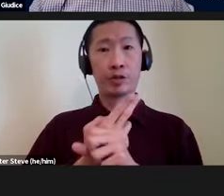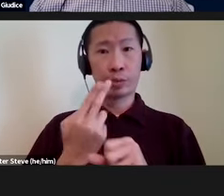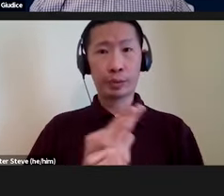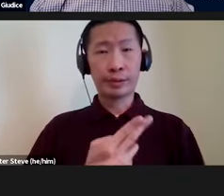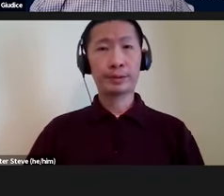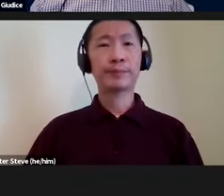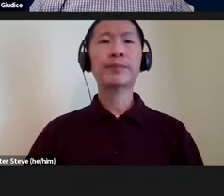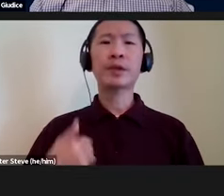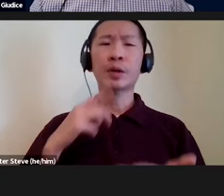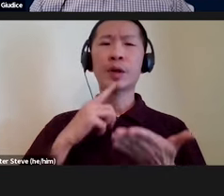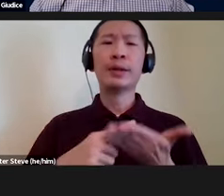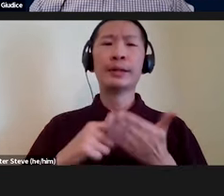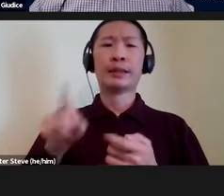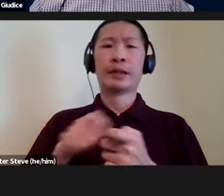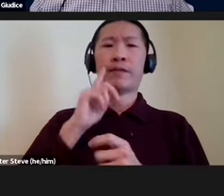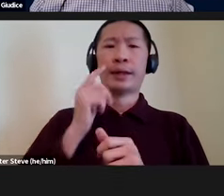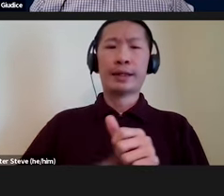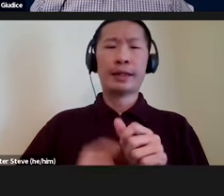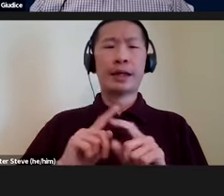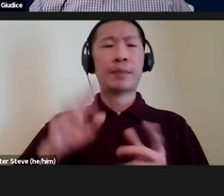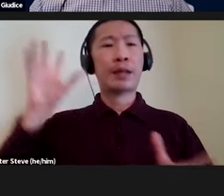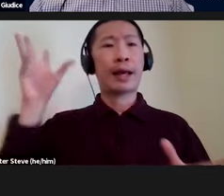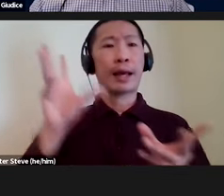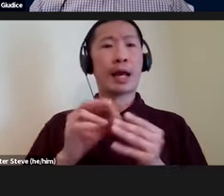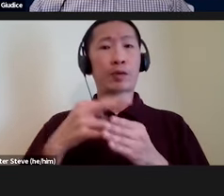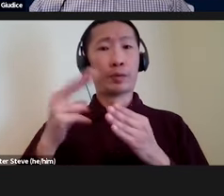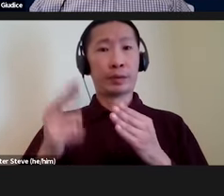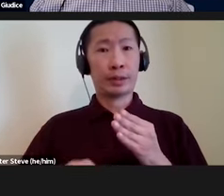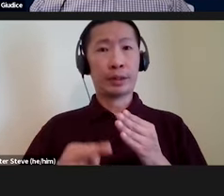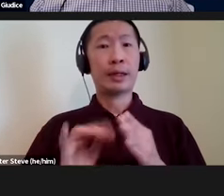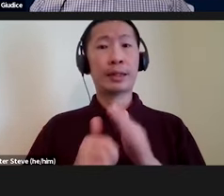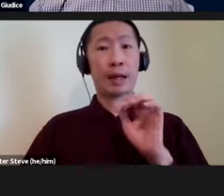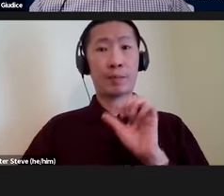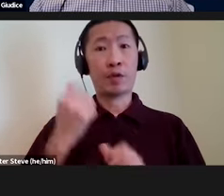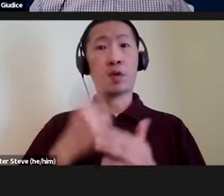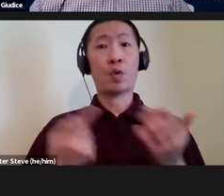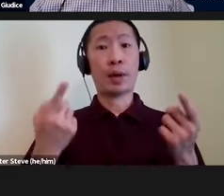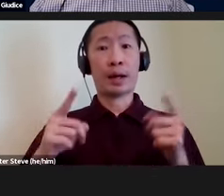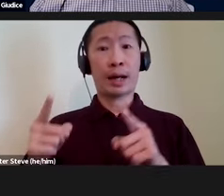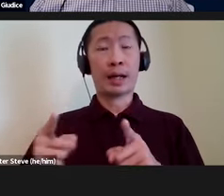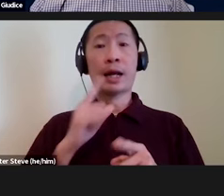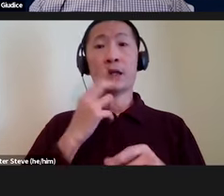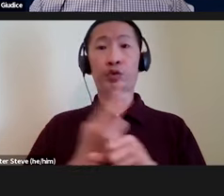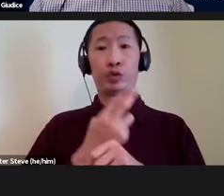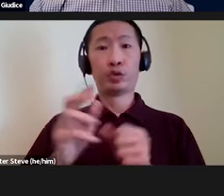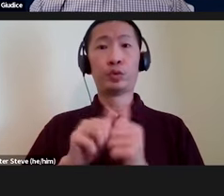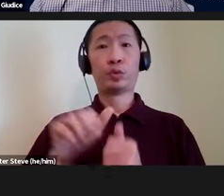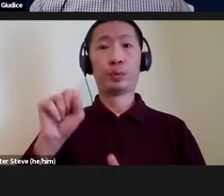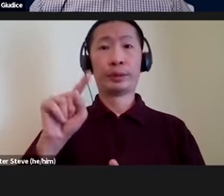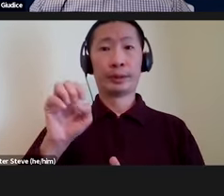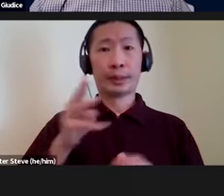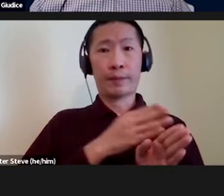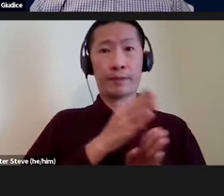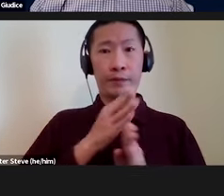discuss specifics of each. But the aggregate result is that much of what exists and is used in STEM fields today